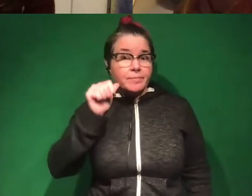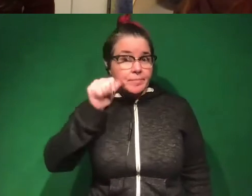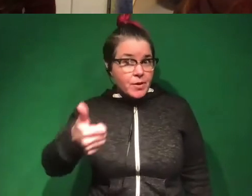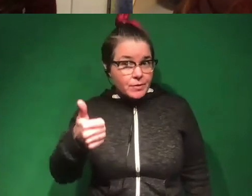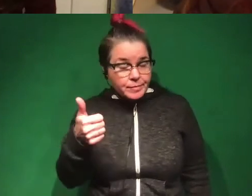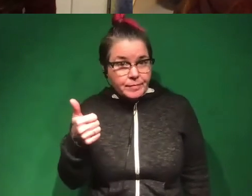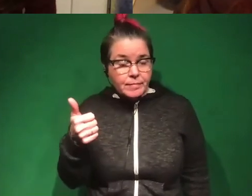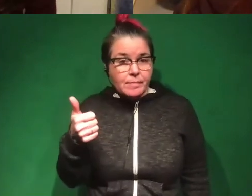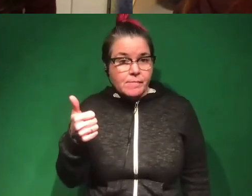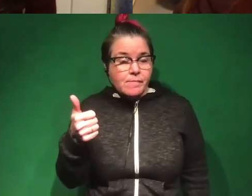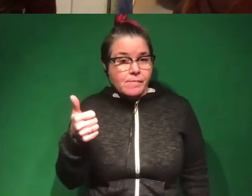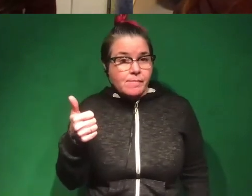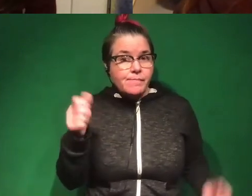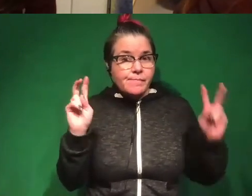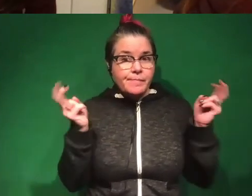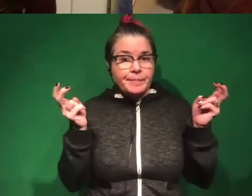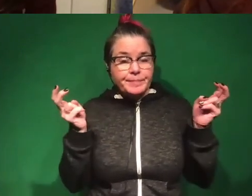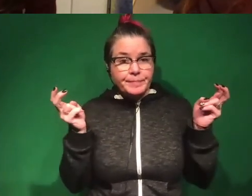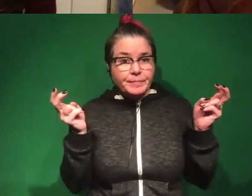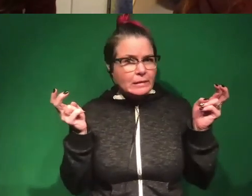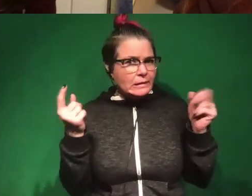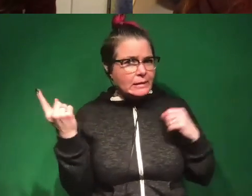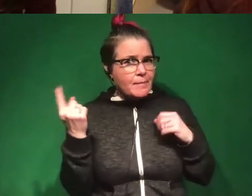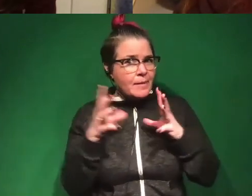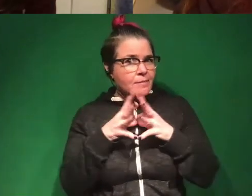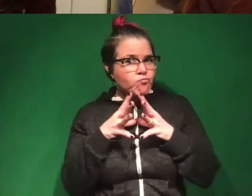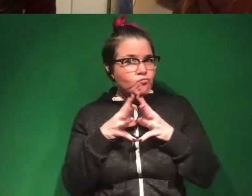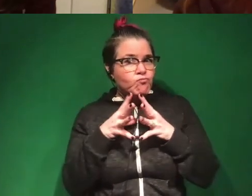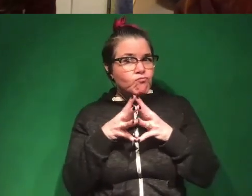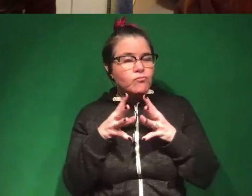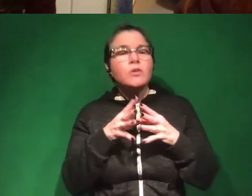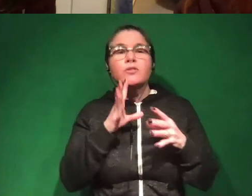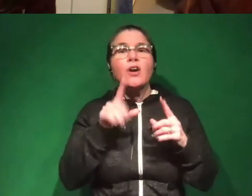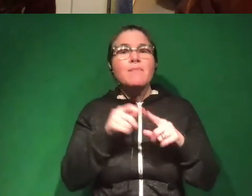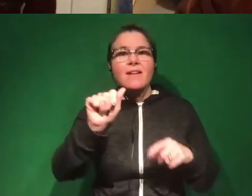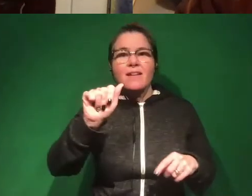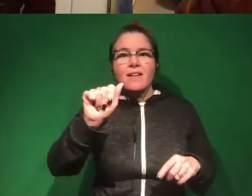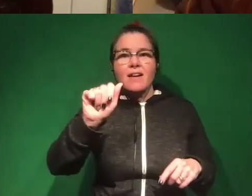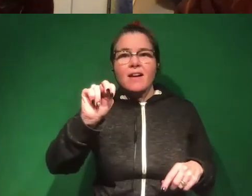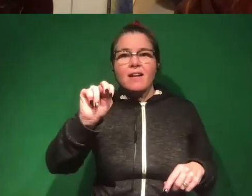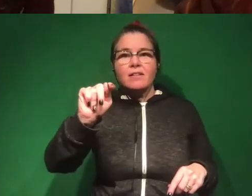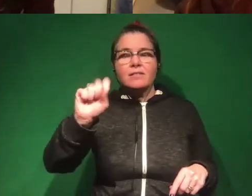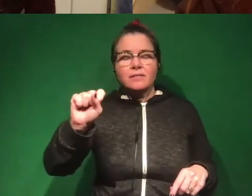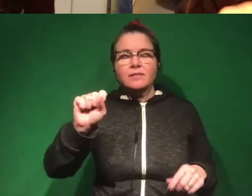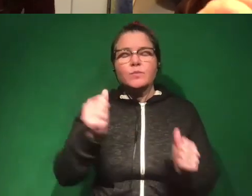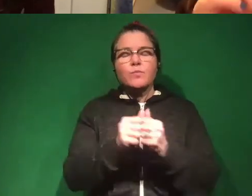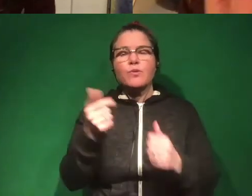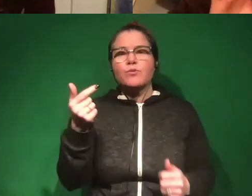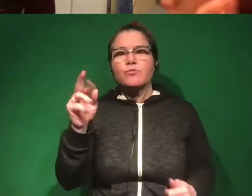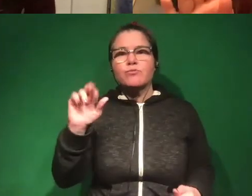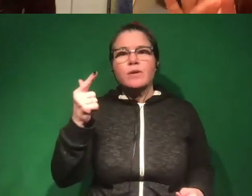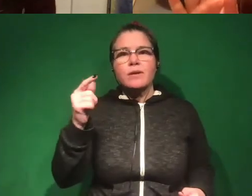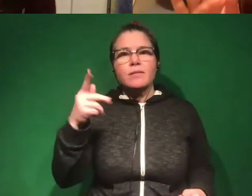with something. Uh, we're talking about ants with Greg Pasch. Uh, he said he's